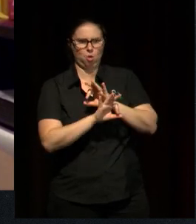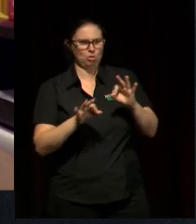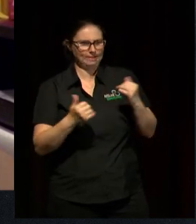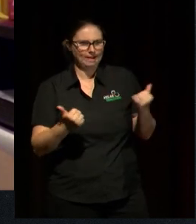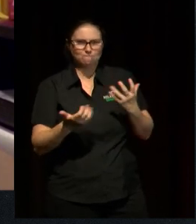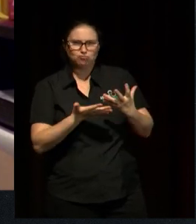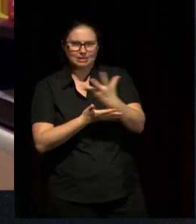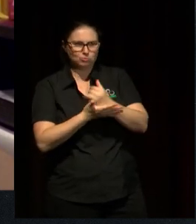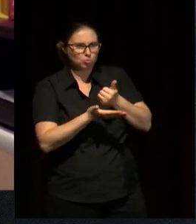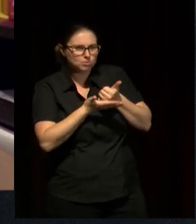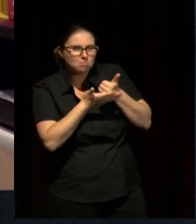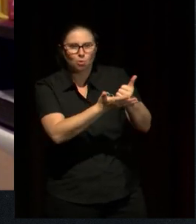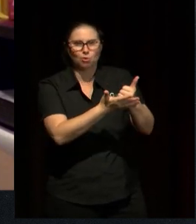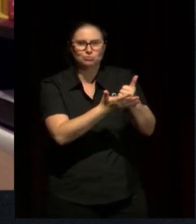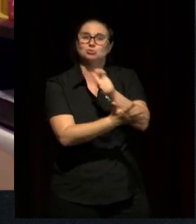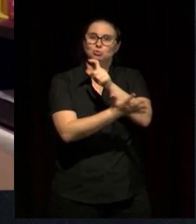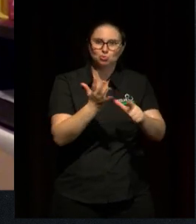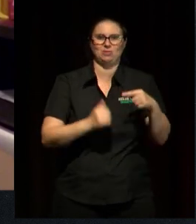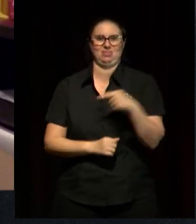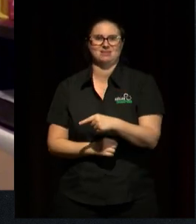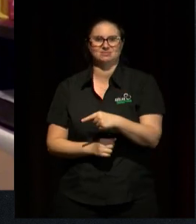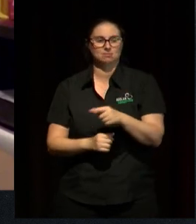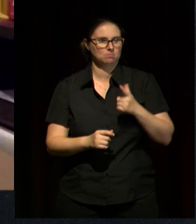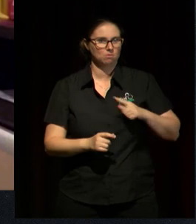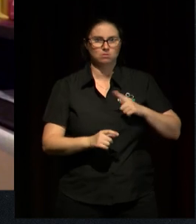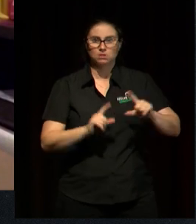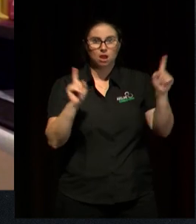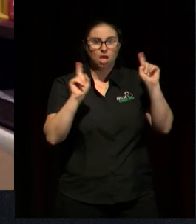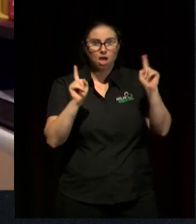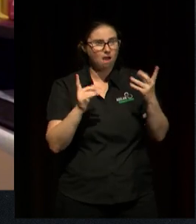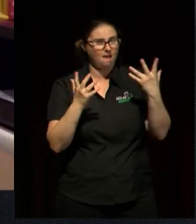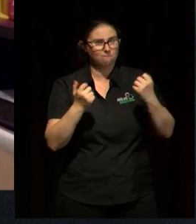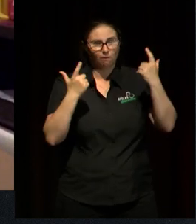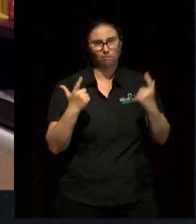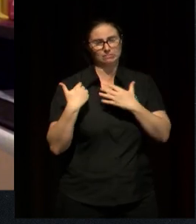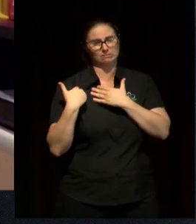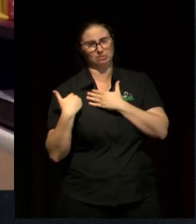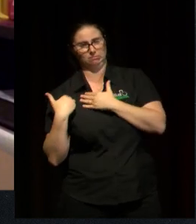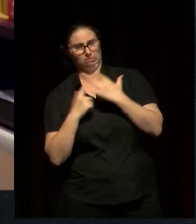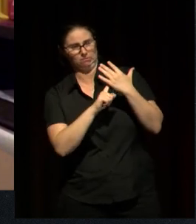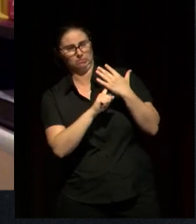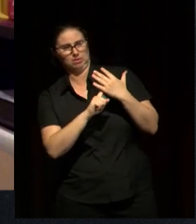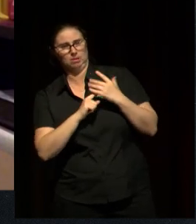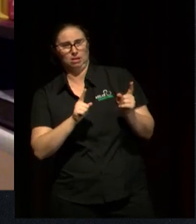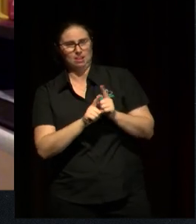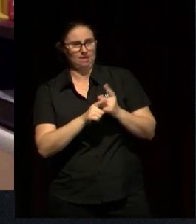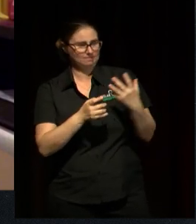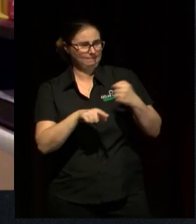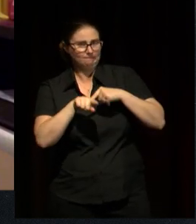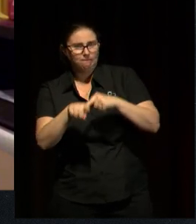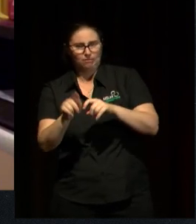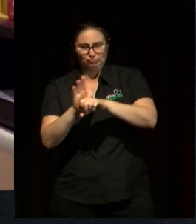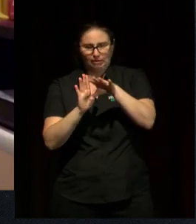that for the reasons that you outlined, under lots of pressure to kind of, you know, complete tick boxes, curriculum, whatever,